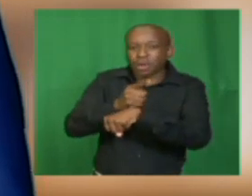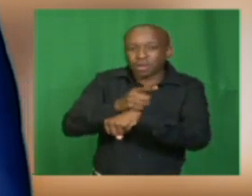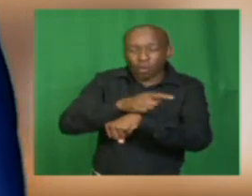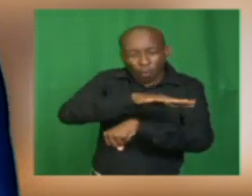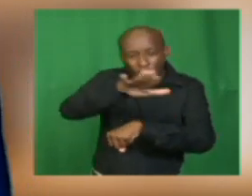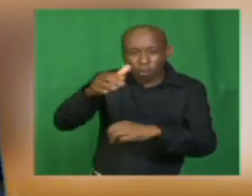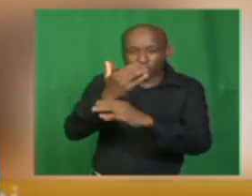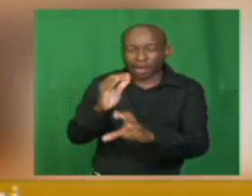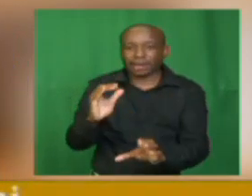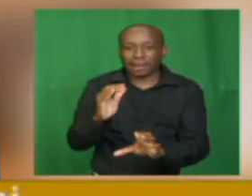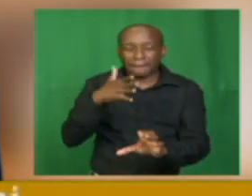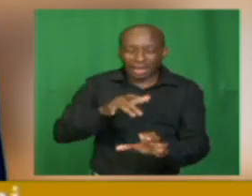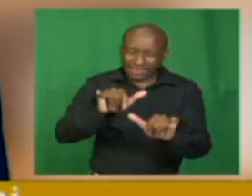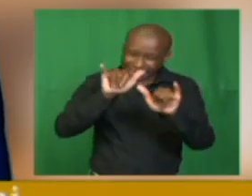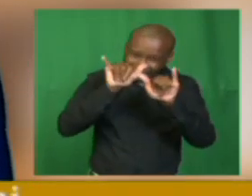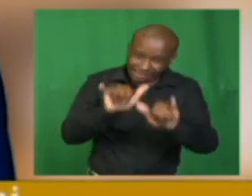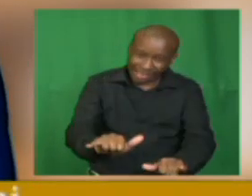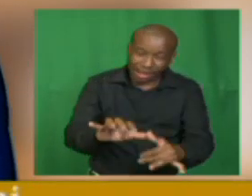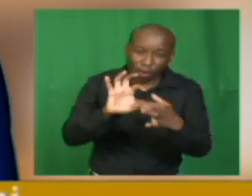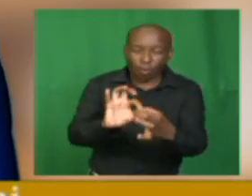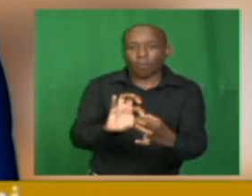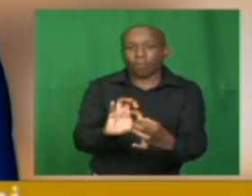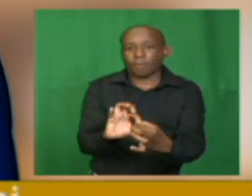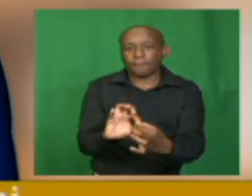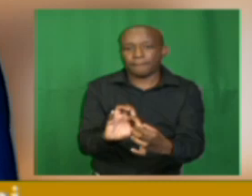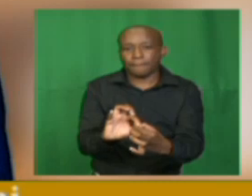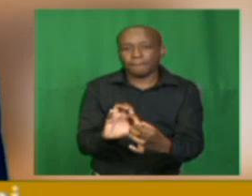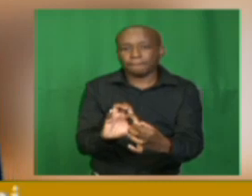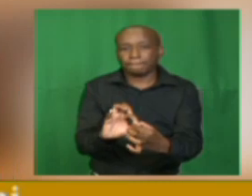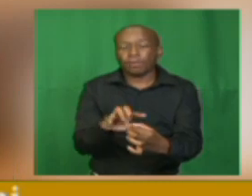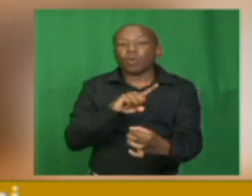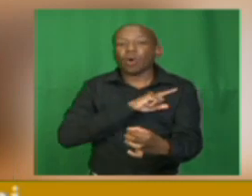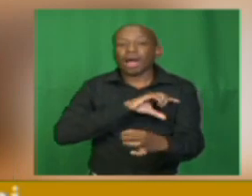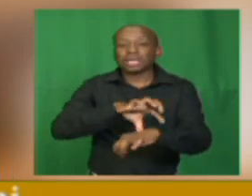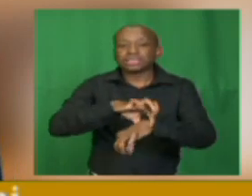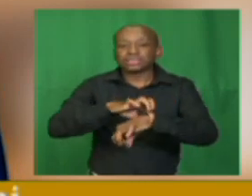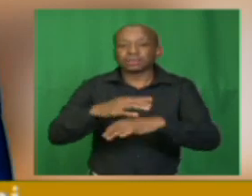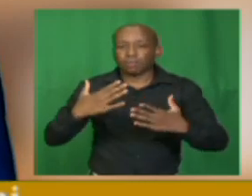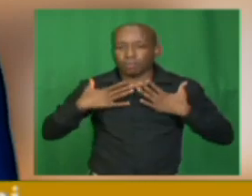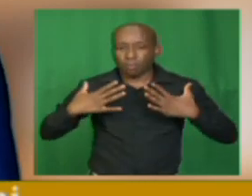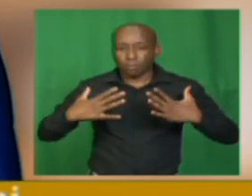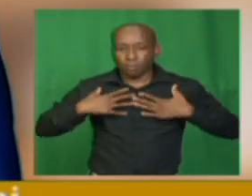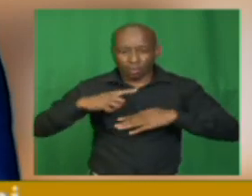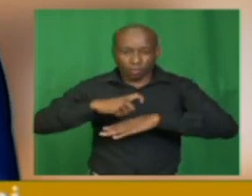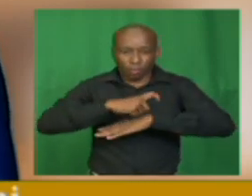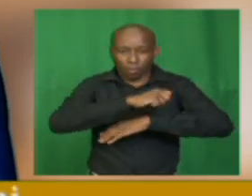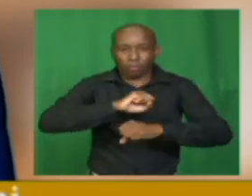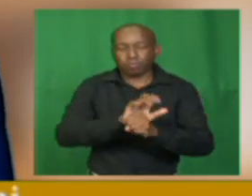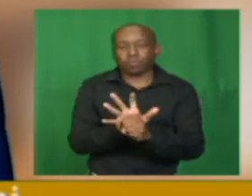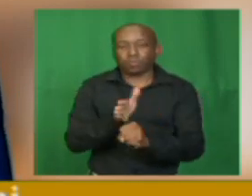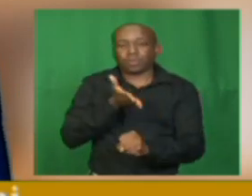that they must stay at home because of the coronavirus, COVID-19.